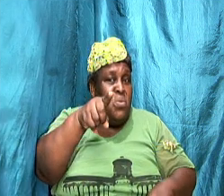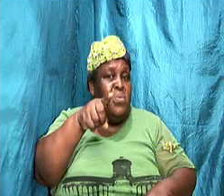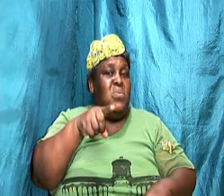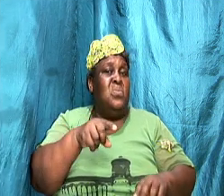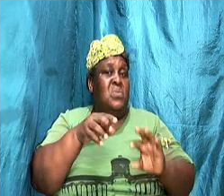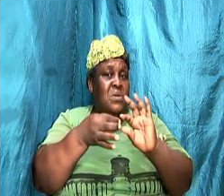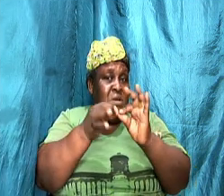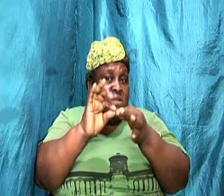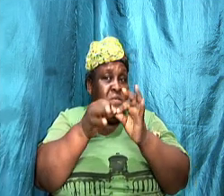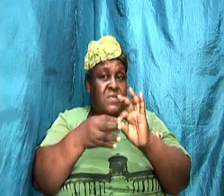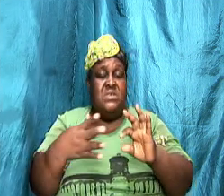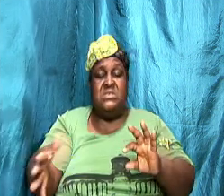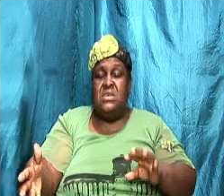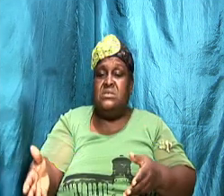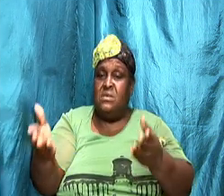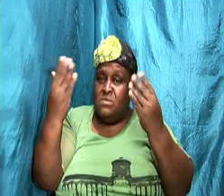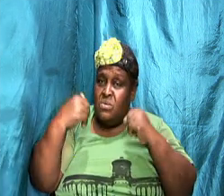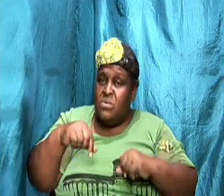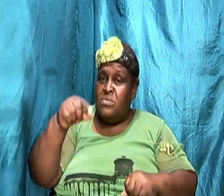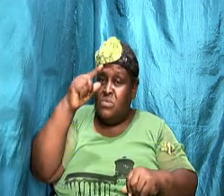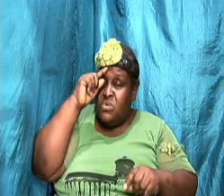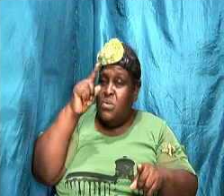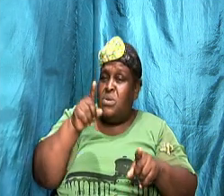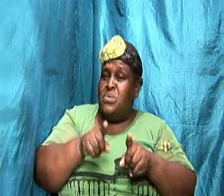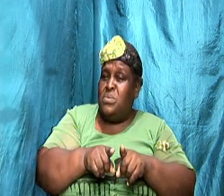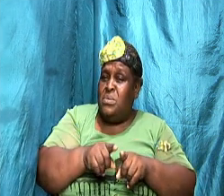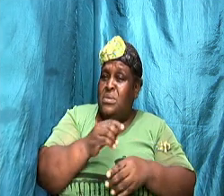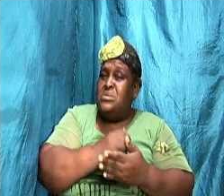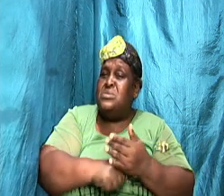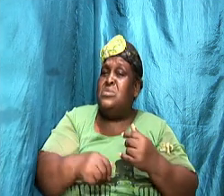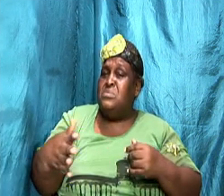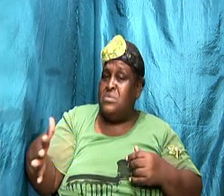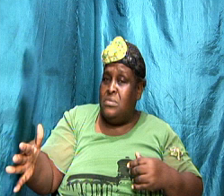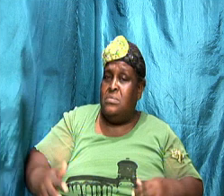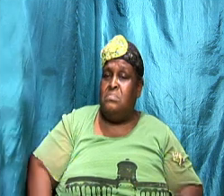things and come to an agreement on certain things